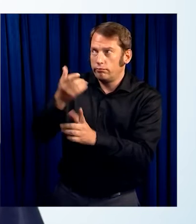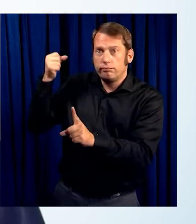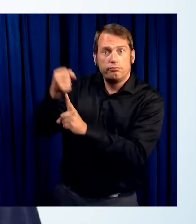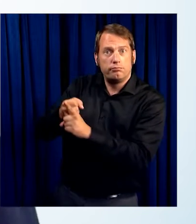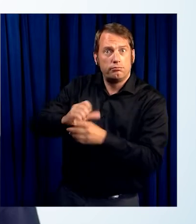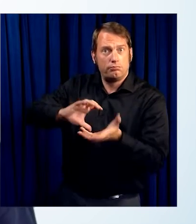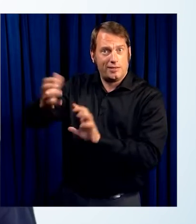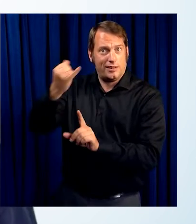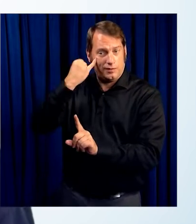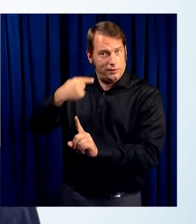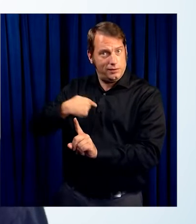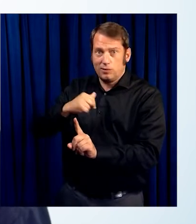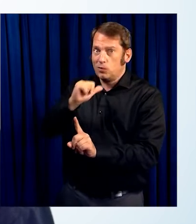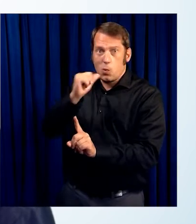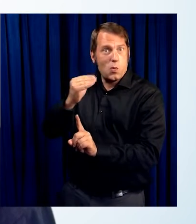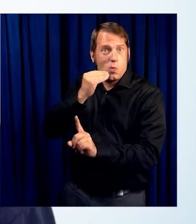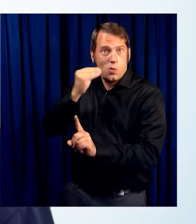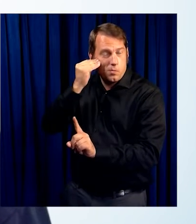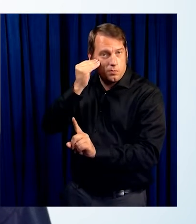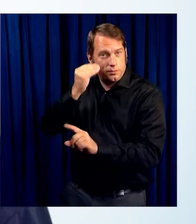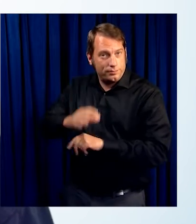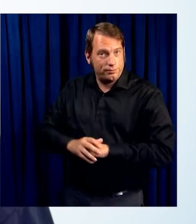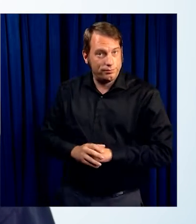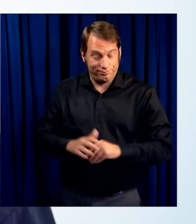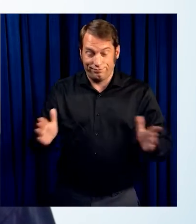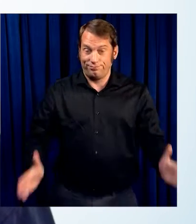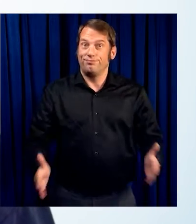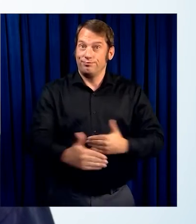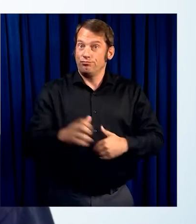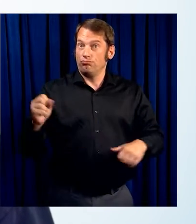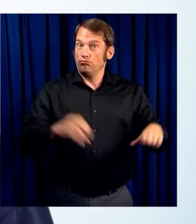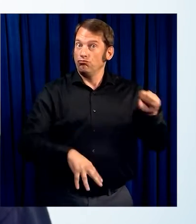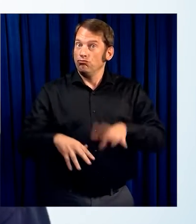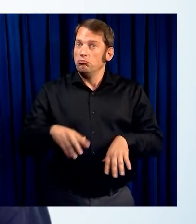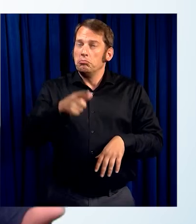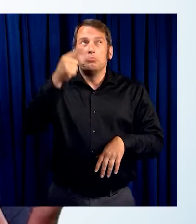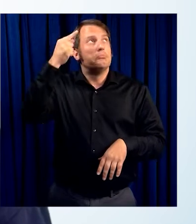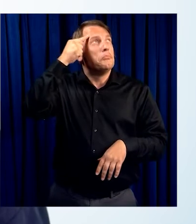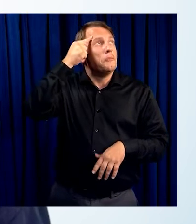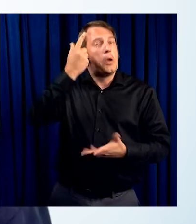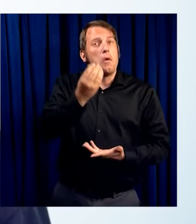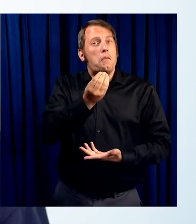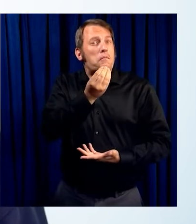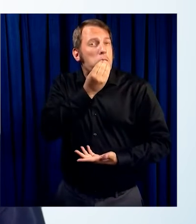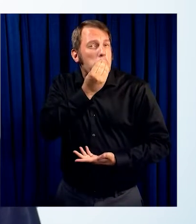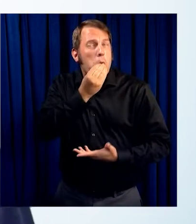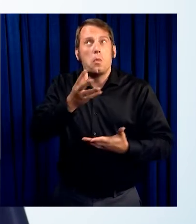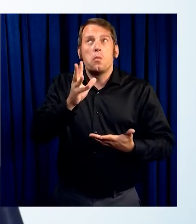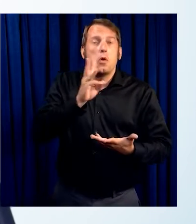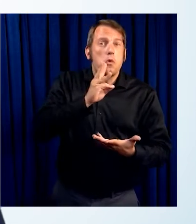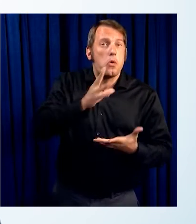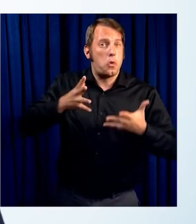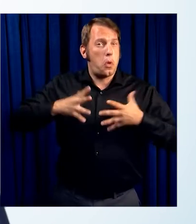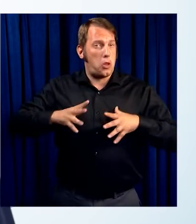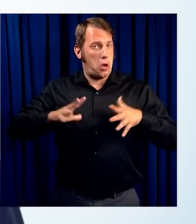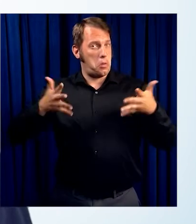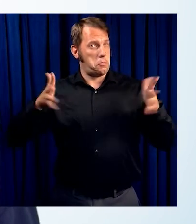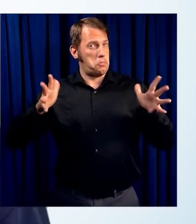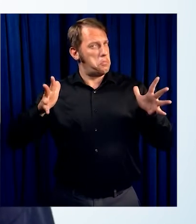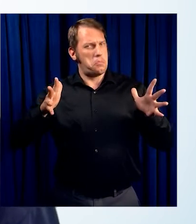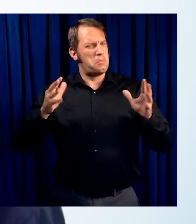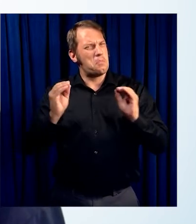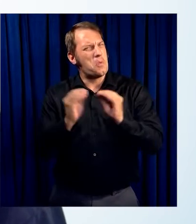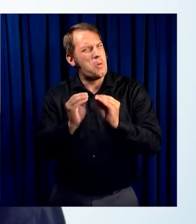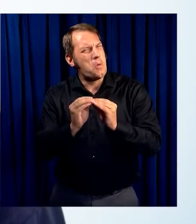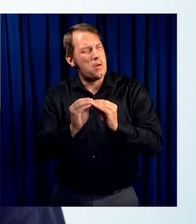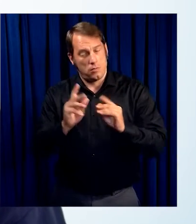Think about more than just food, water, and clothing. People with disabilities should consider the